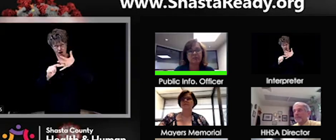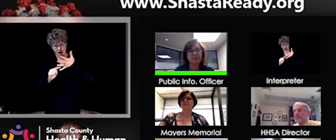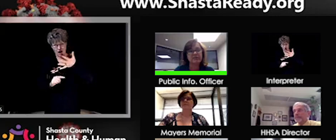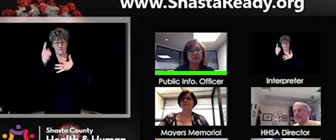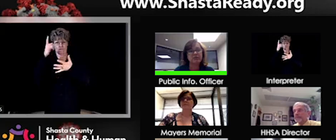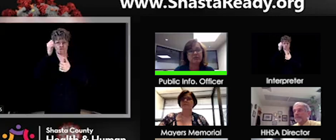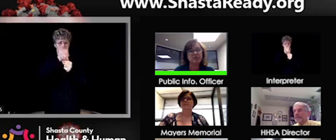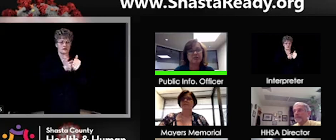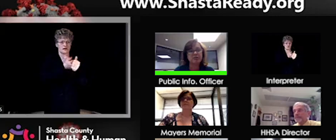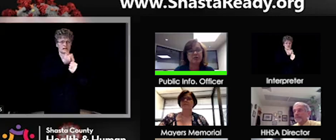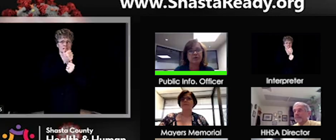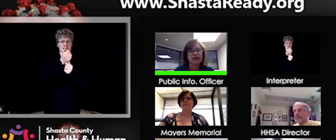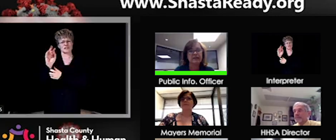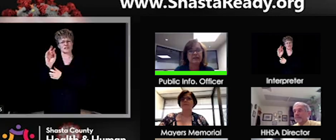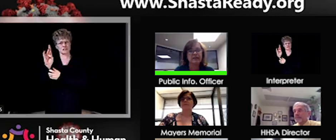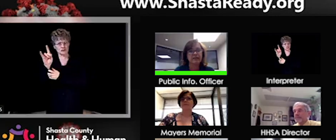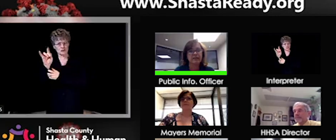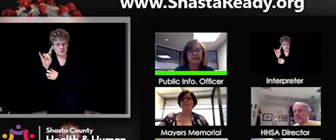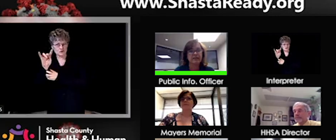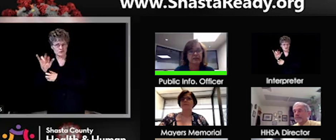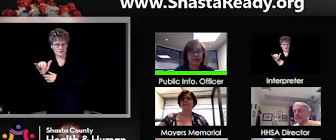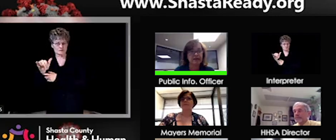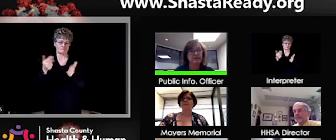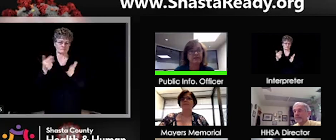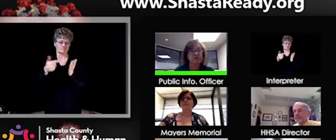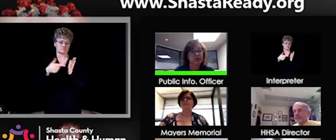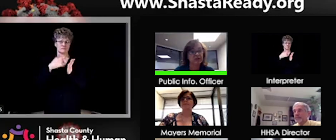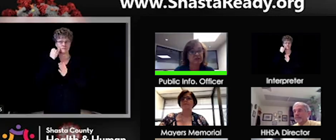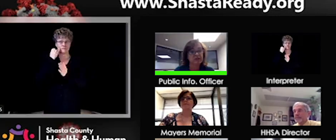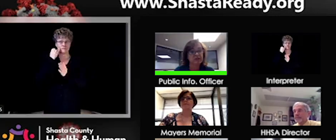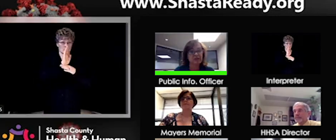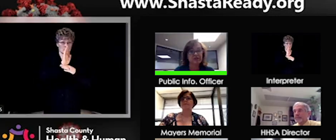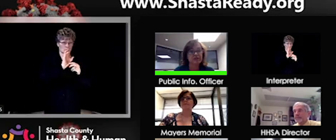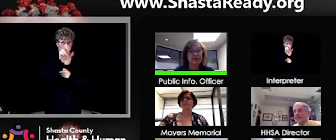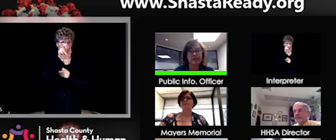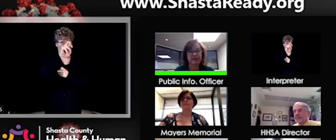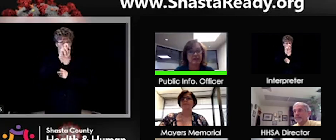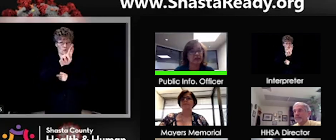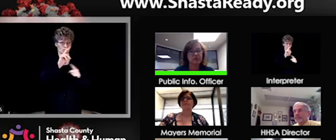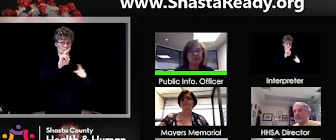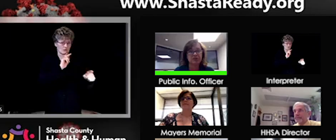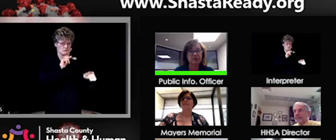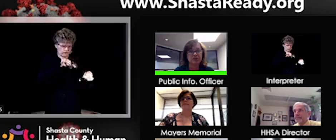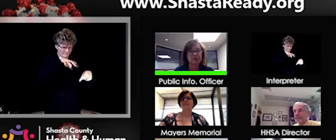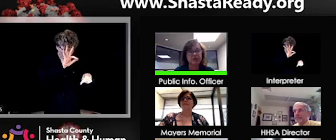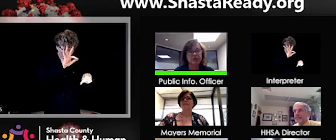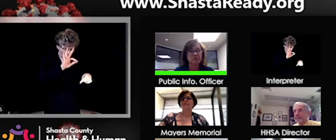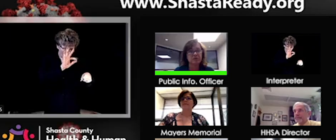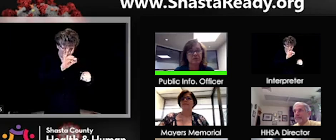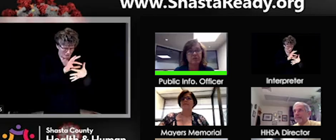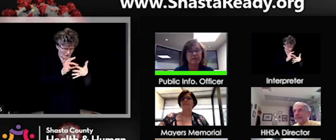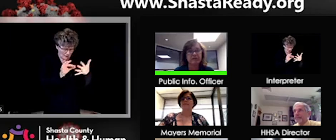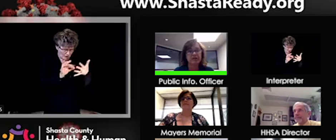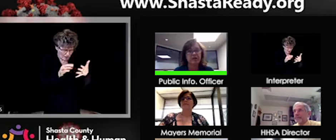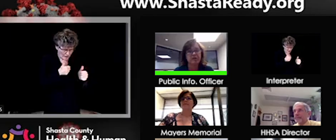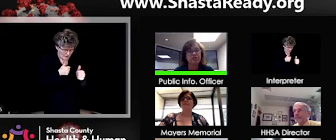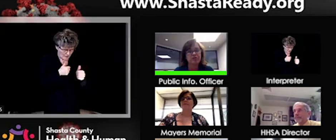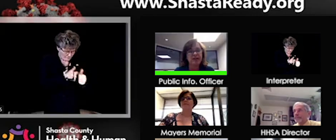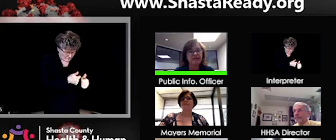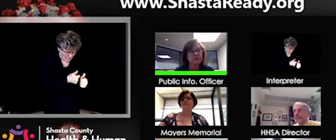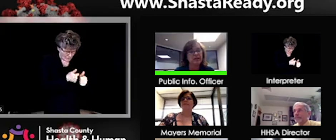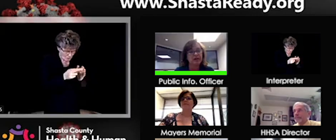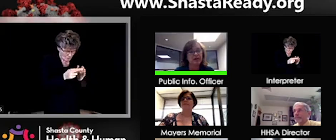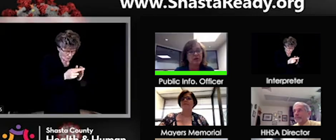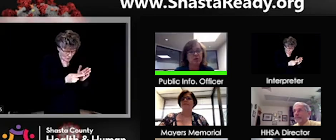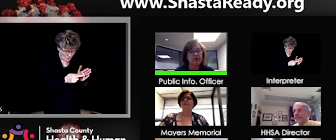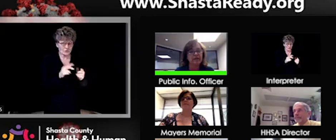easy for business owners to find the guidance and checklists so that they can get up to speed as quickly as possible. If